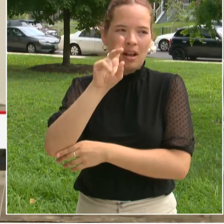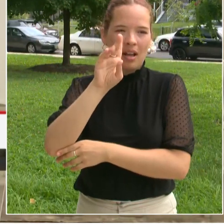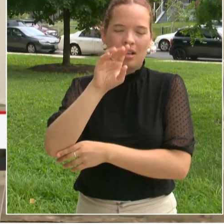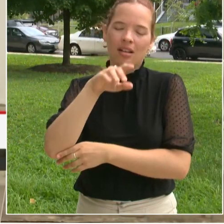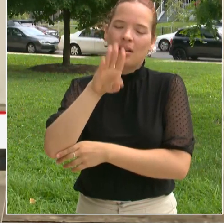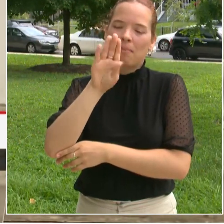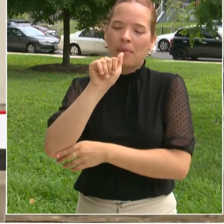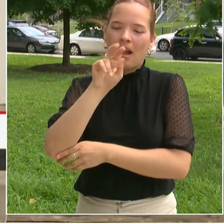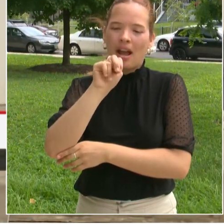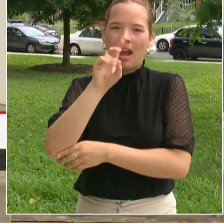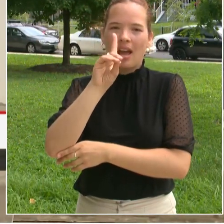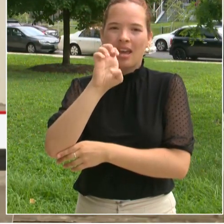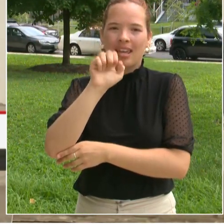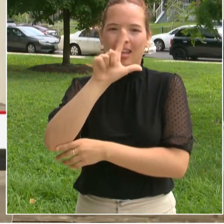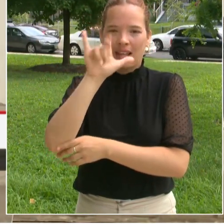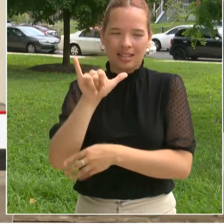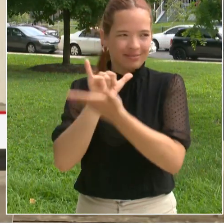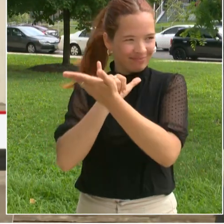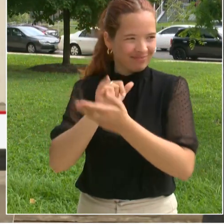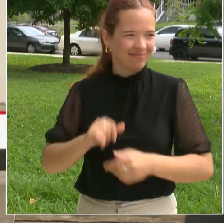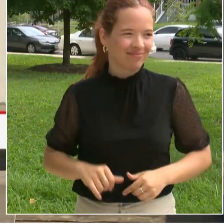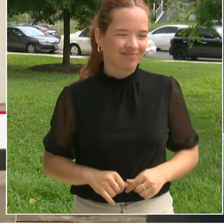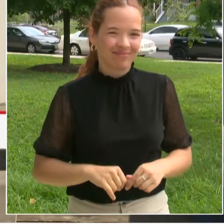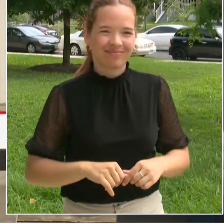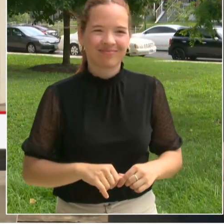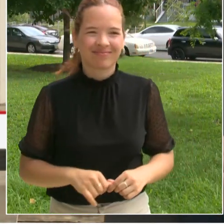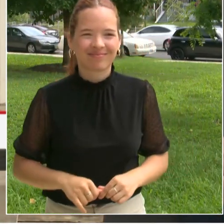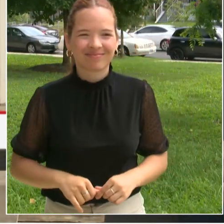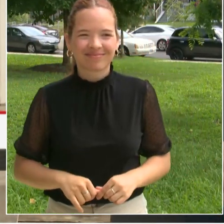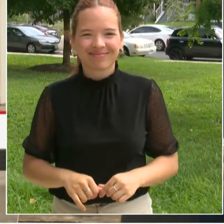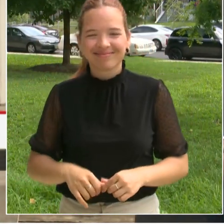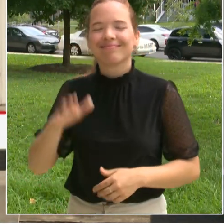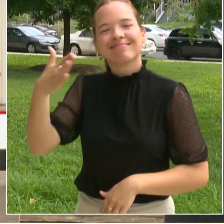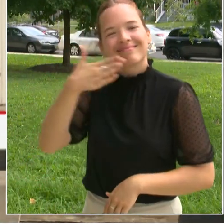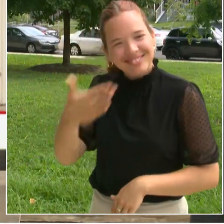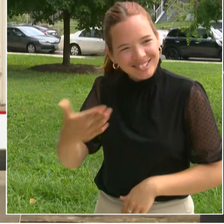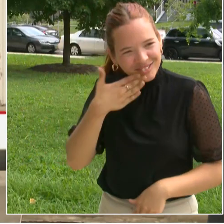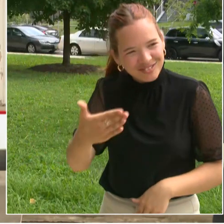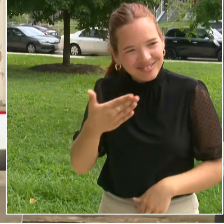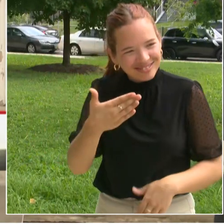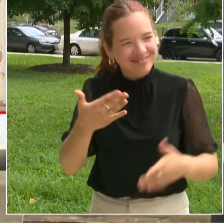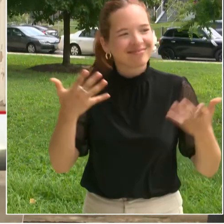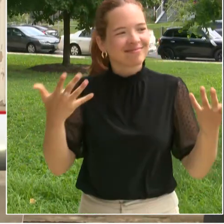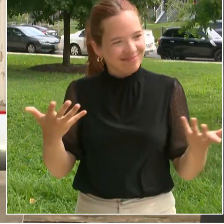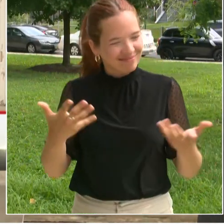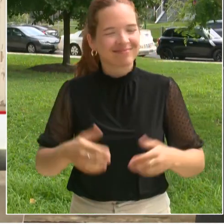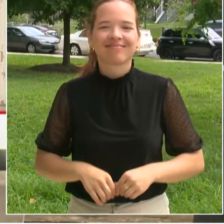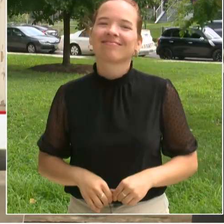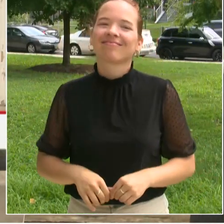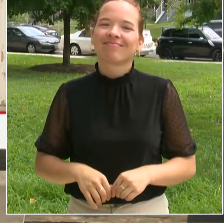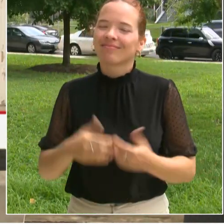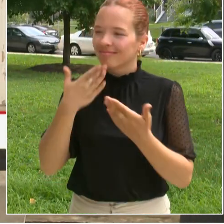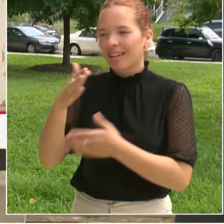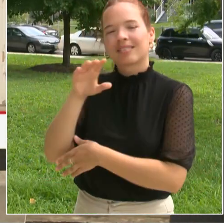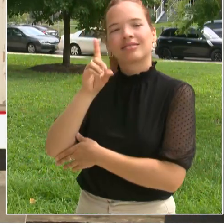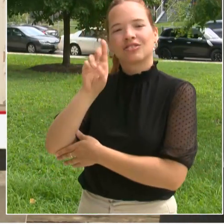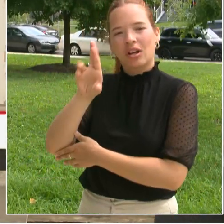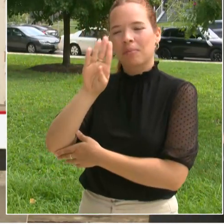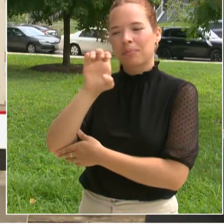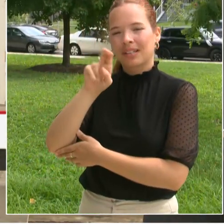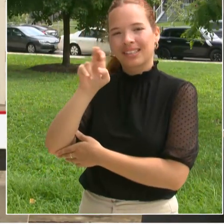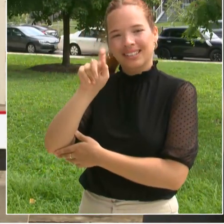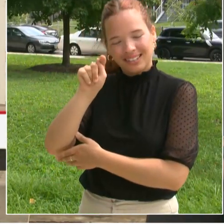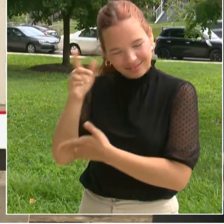Thank you Dr. Bennett. My name is Asad Bandayeli. As Dr. Bennett mentioned I'm the bureau chief for our health care access bureau